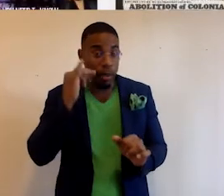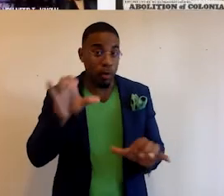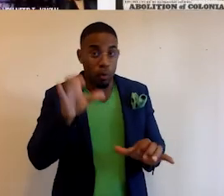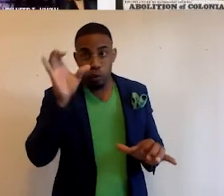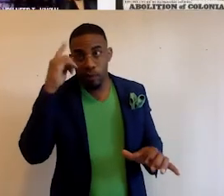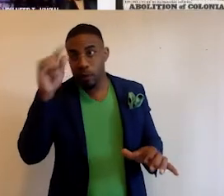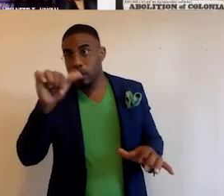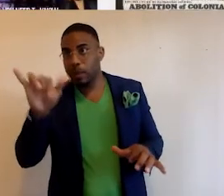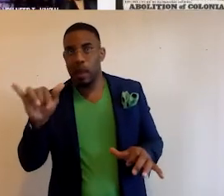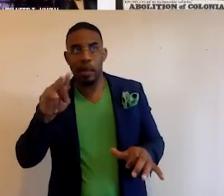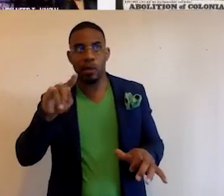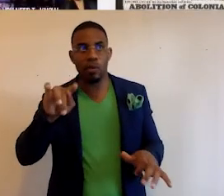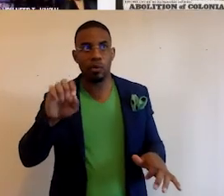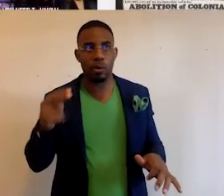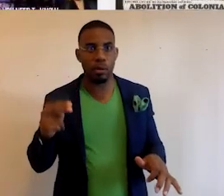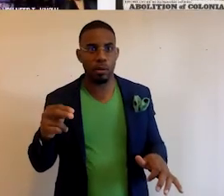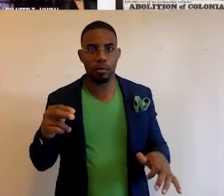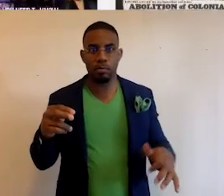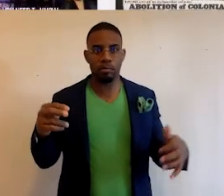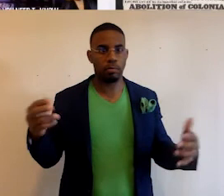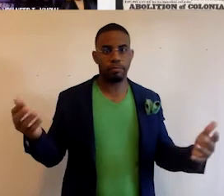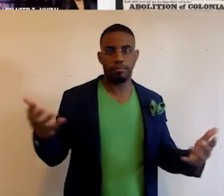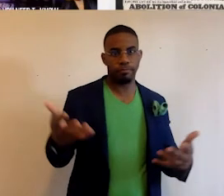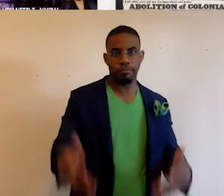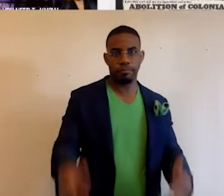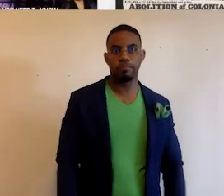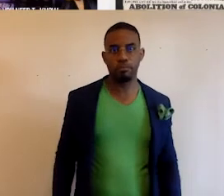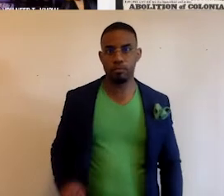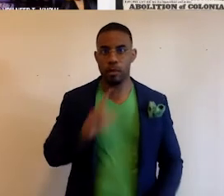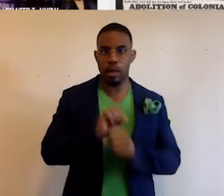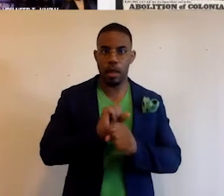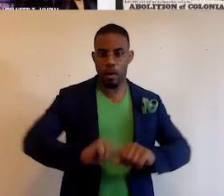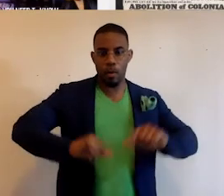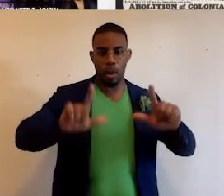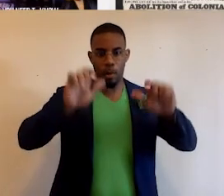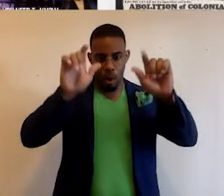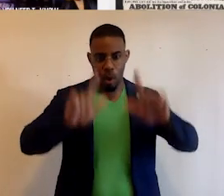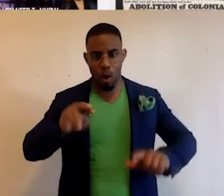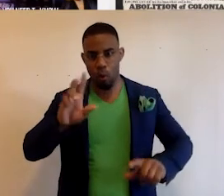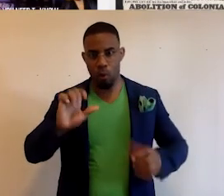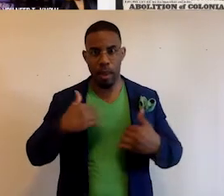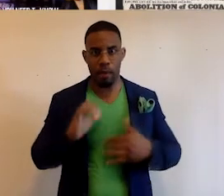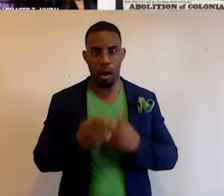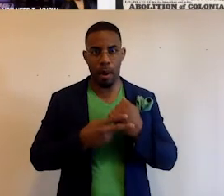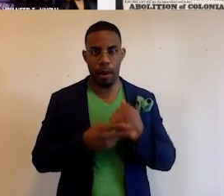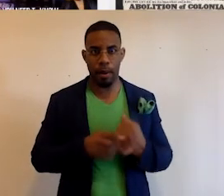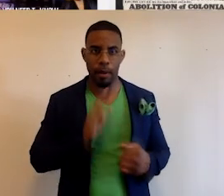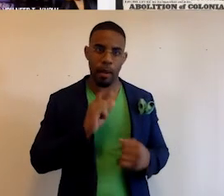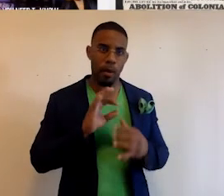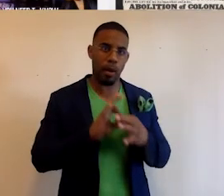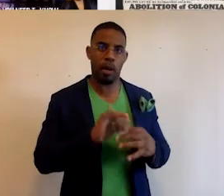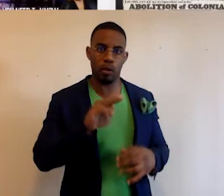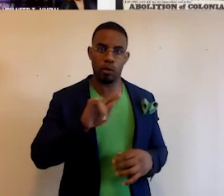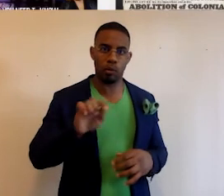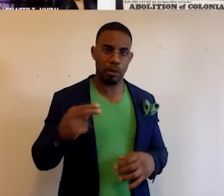do a search for something like Juneteenth, you'll actually pull up all the news that we have in our archives that are related to